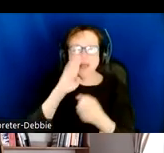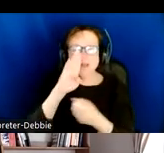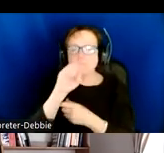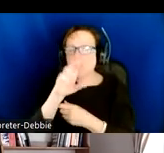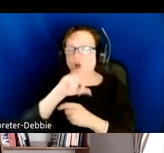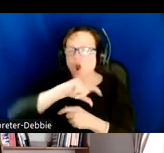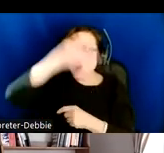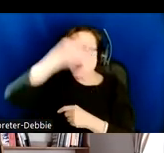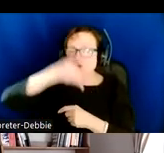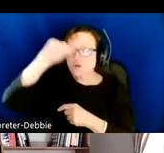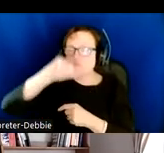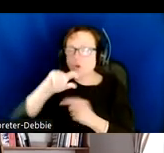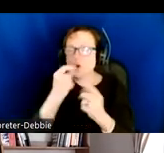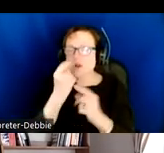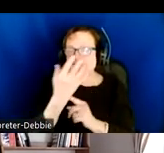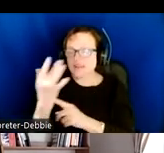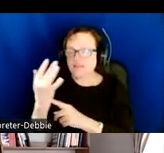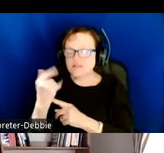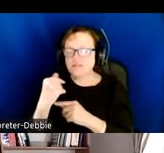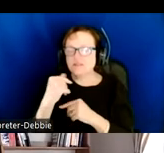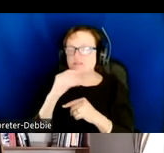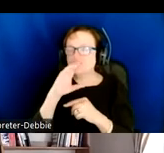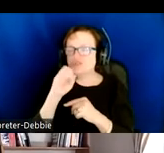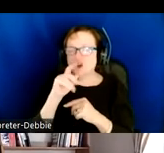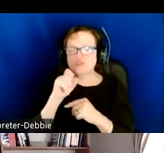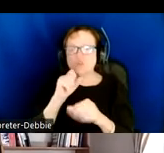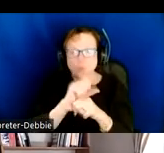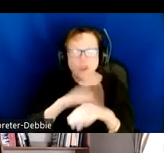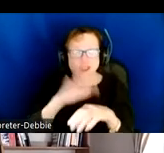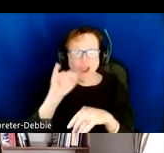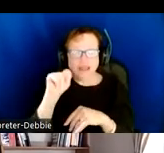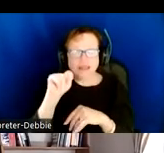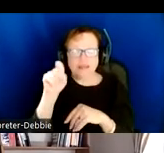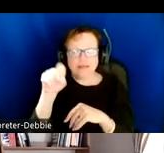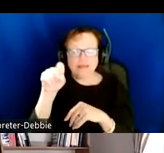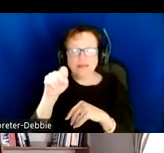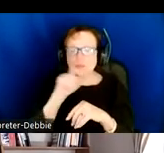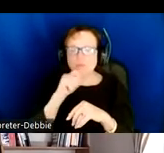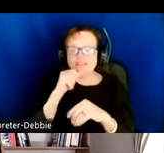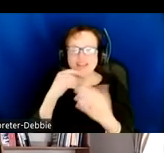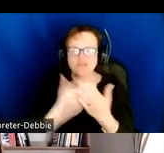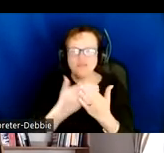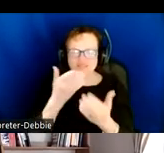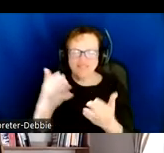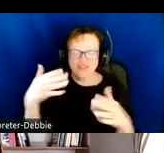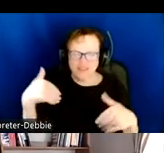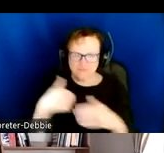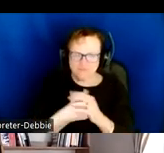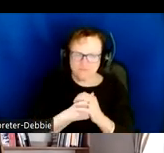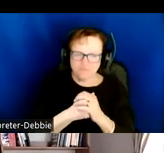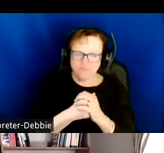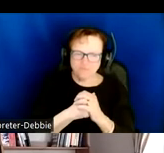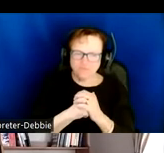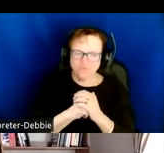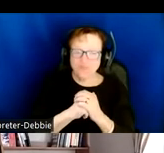or candlestick charts. We're working on those, but they're not there yet. In the future, we'd like to have other chart variations like those,